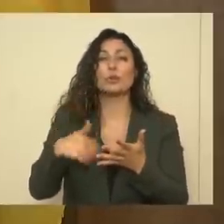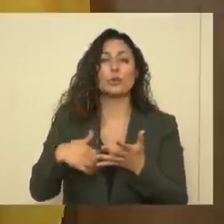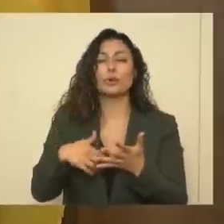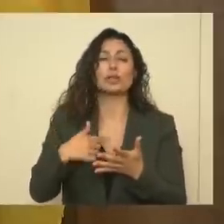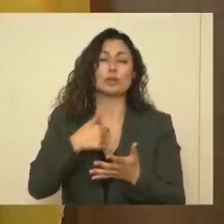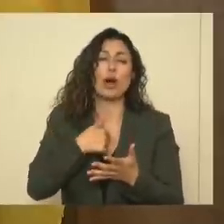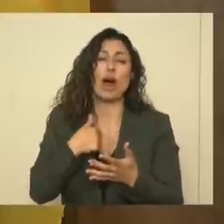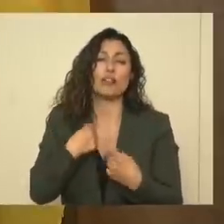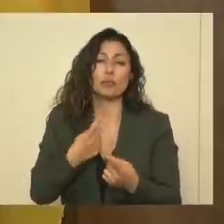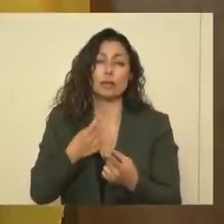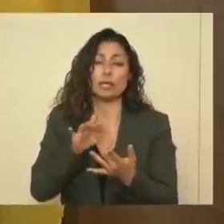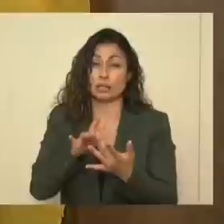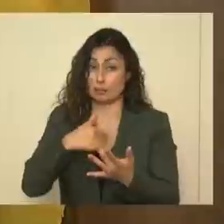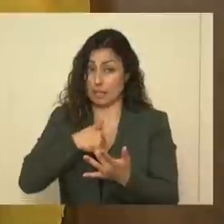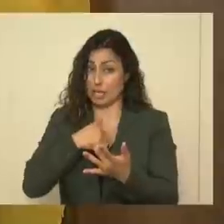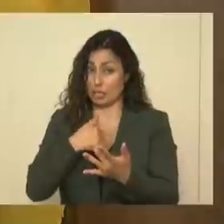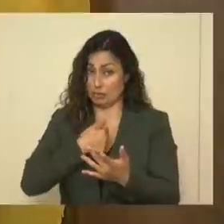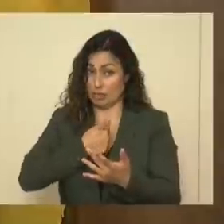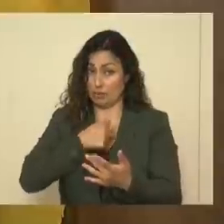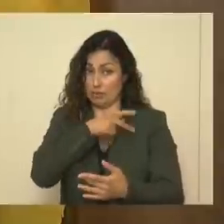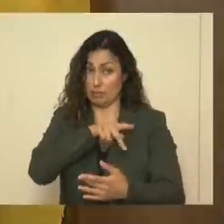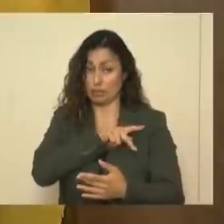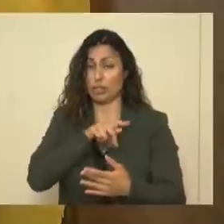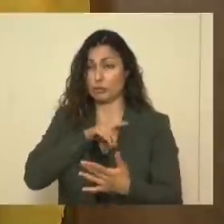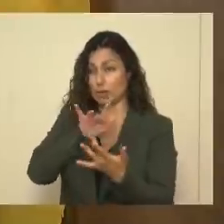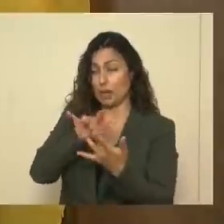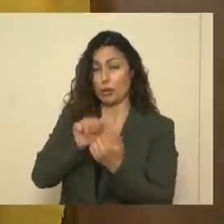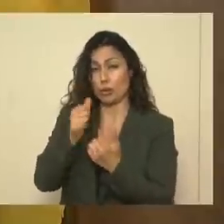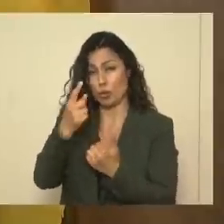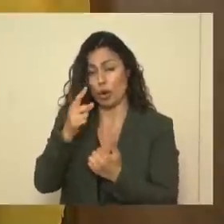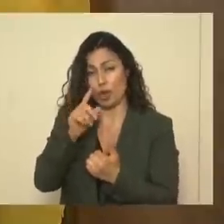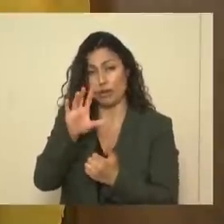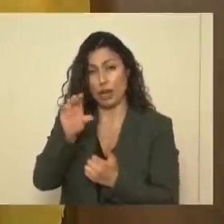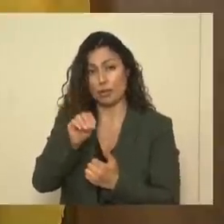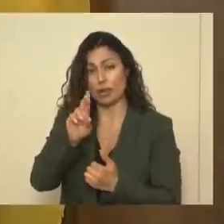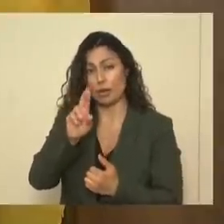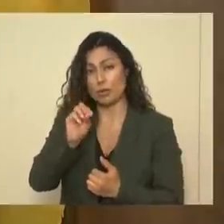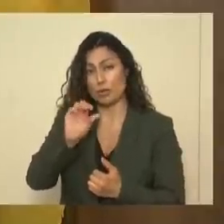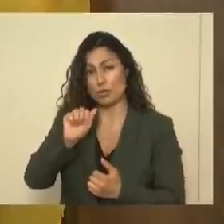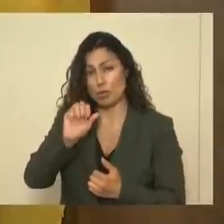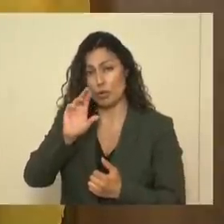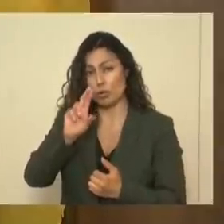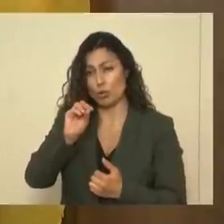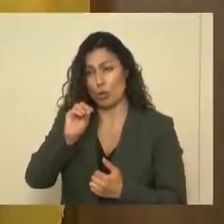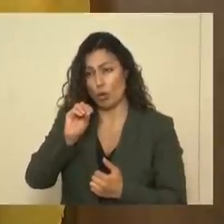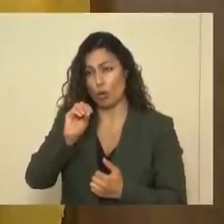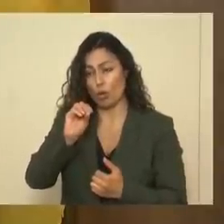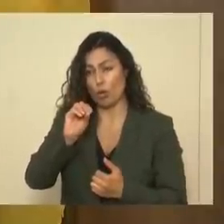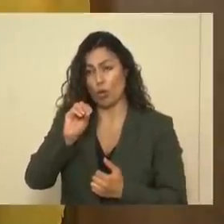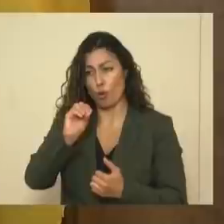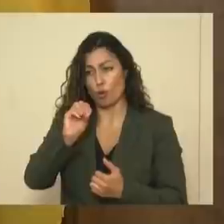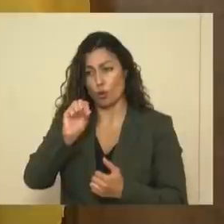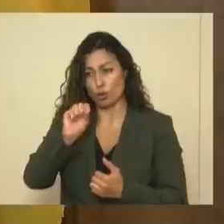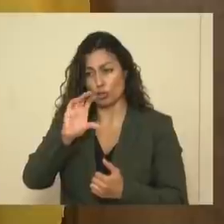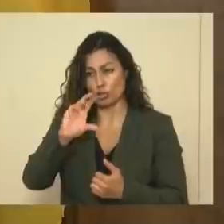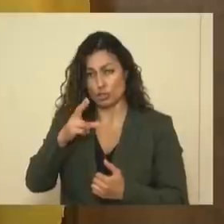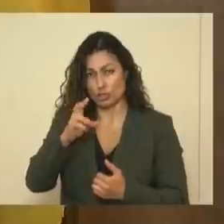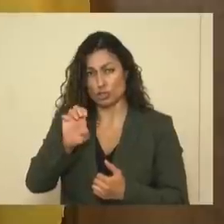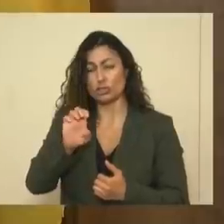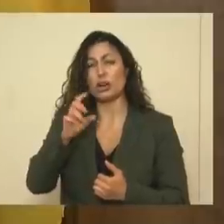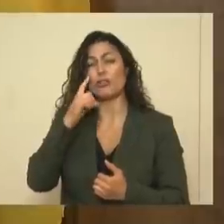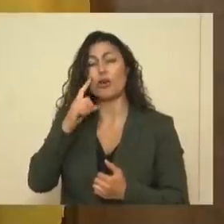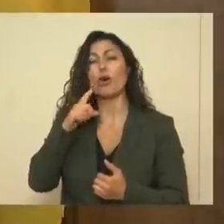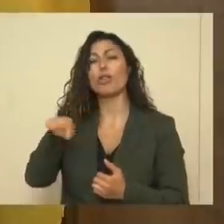directly in touch with one of our companies, Roche, who has FDA approval for their